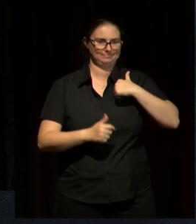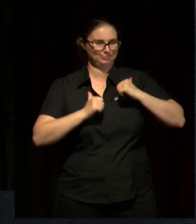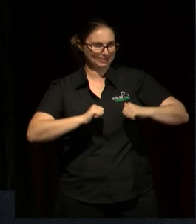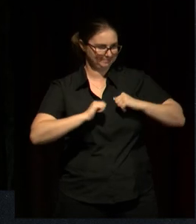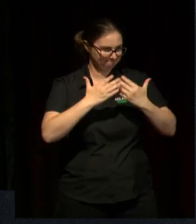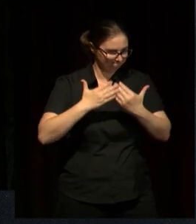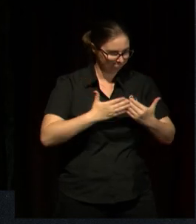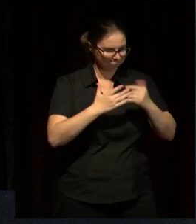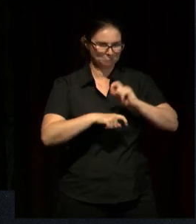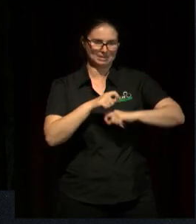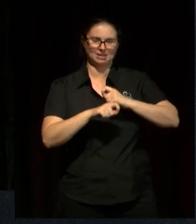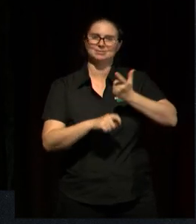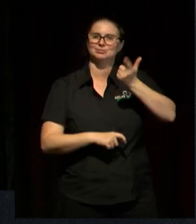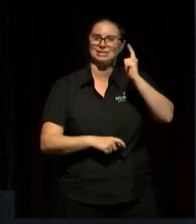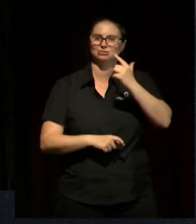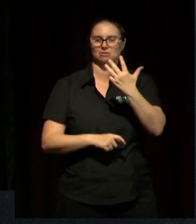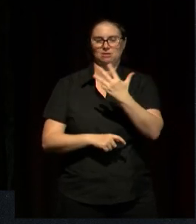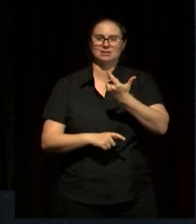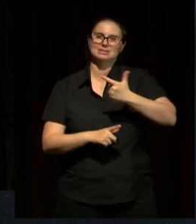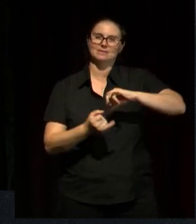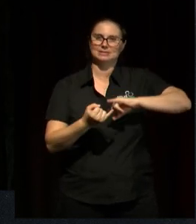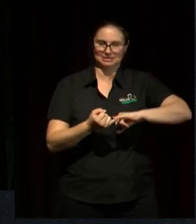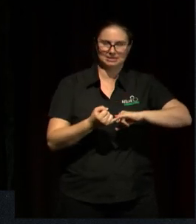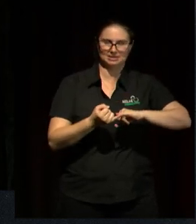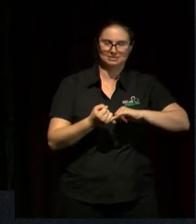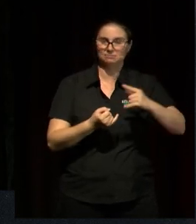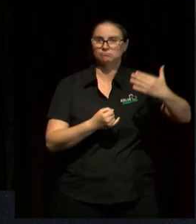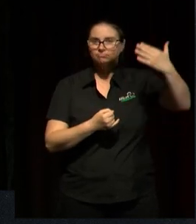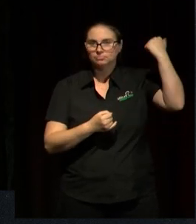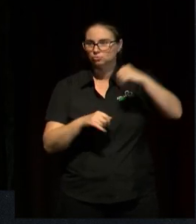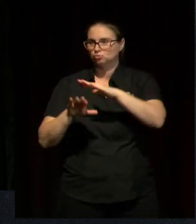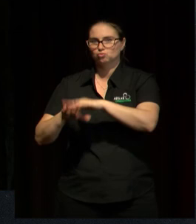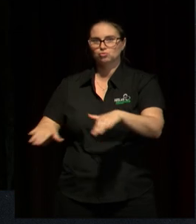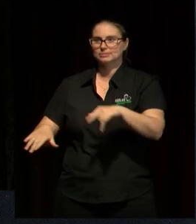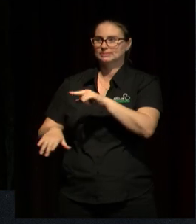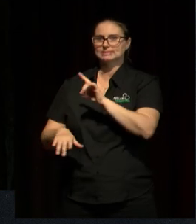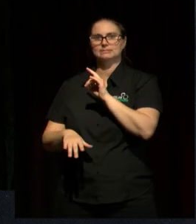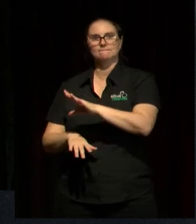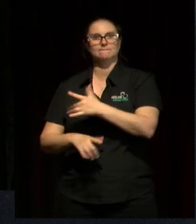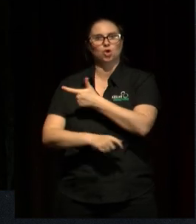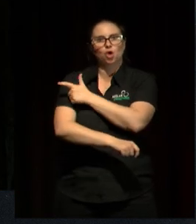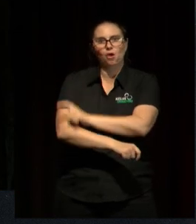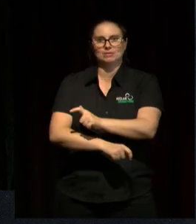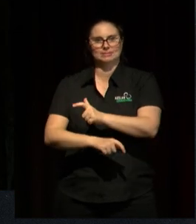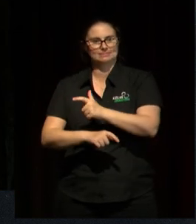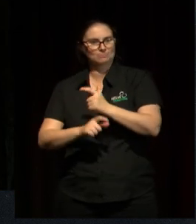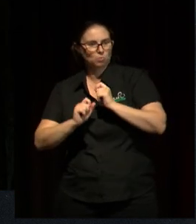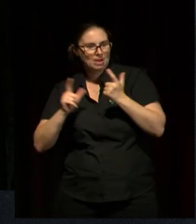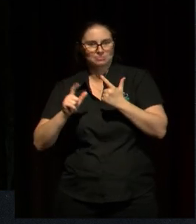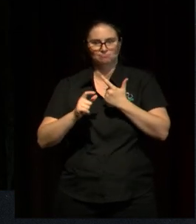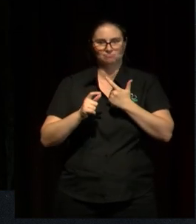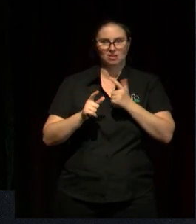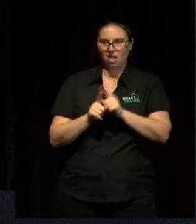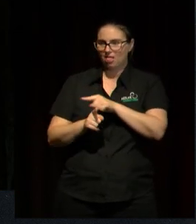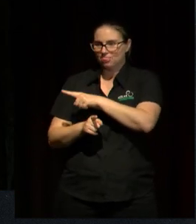democratization of learning and children's self-efficacy and their driving the curriculum with their